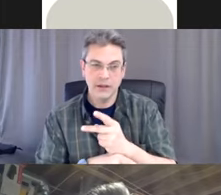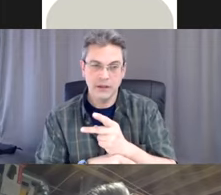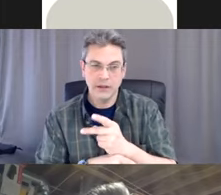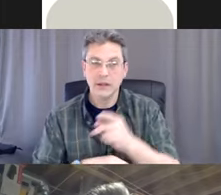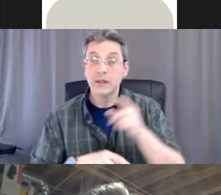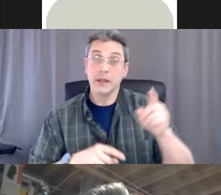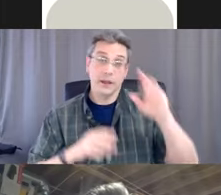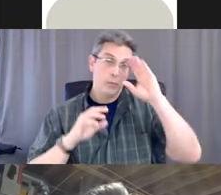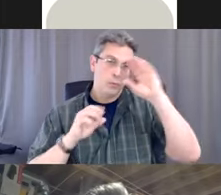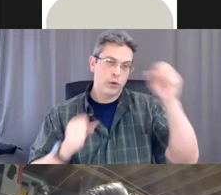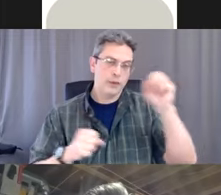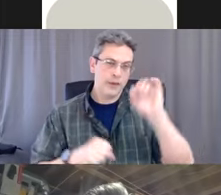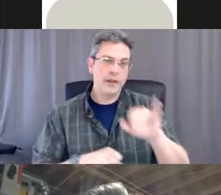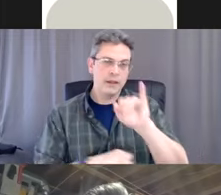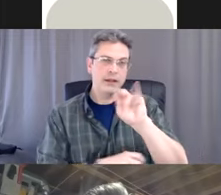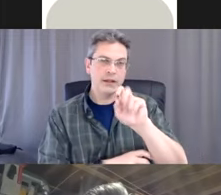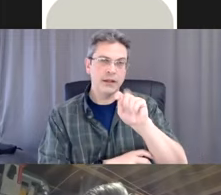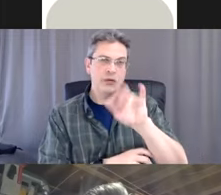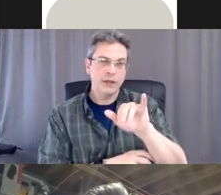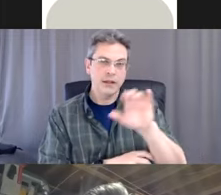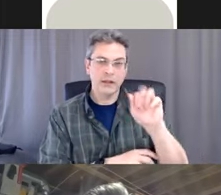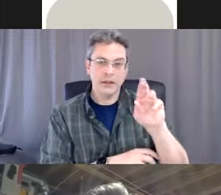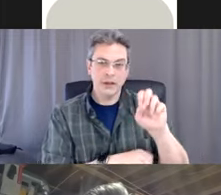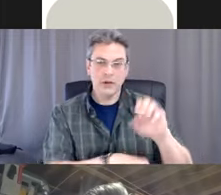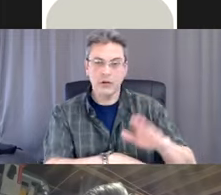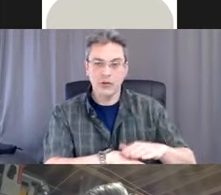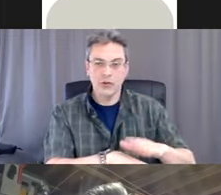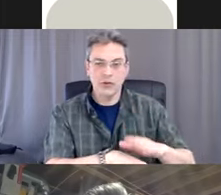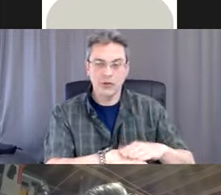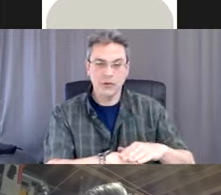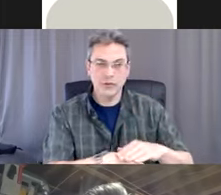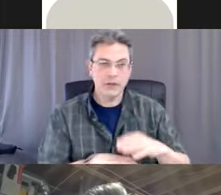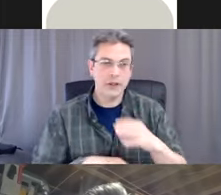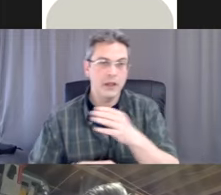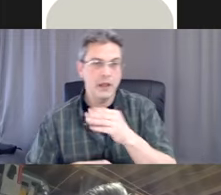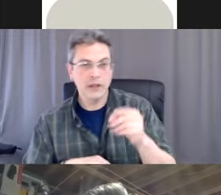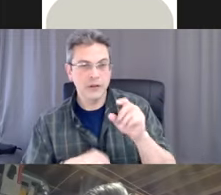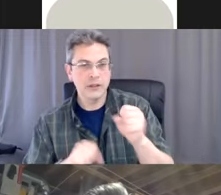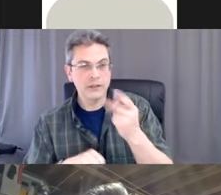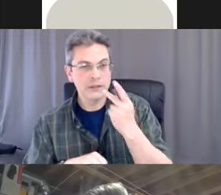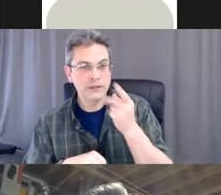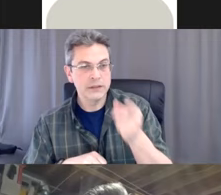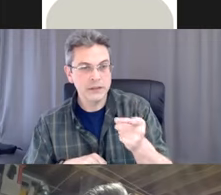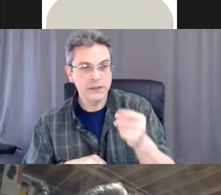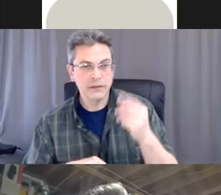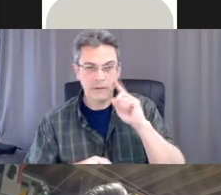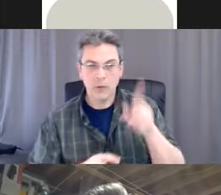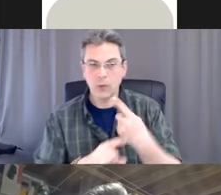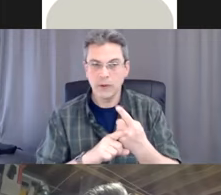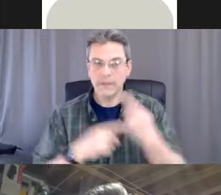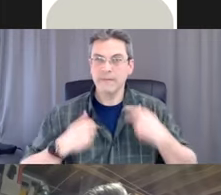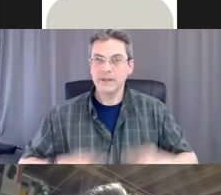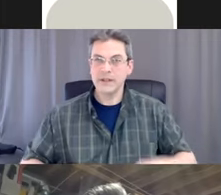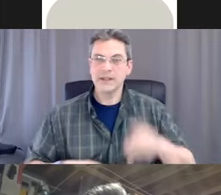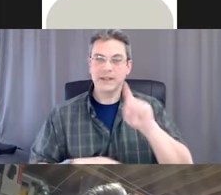He's a care consultant specializing in care and services for physically disabled adults and seniors,